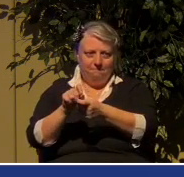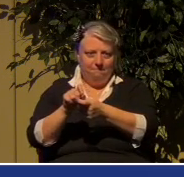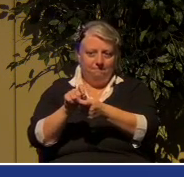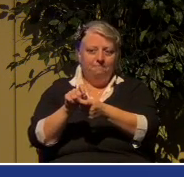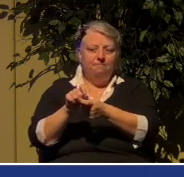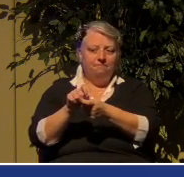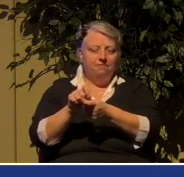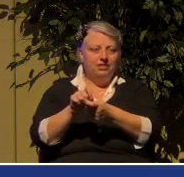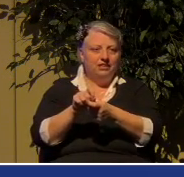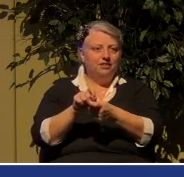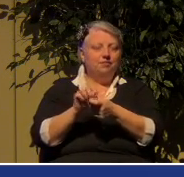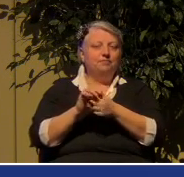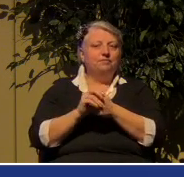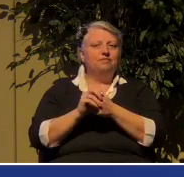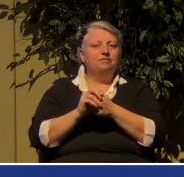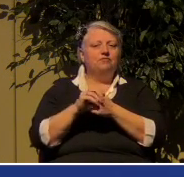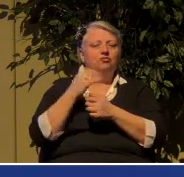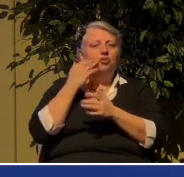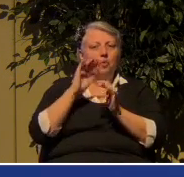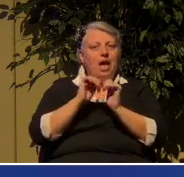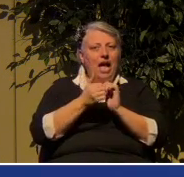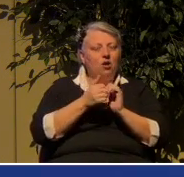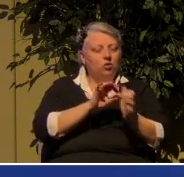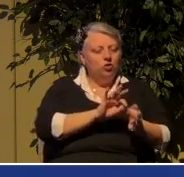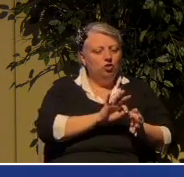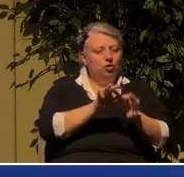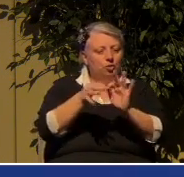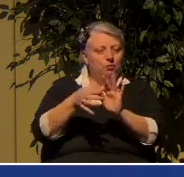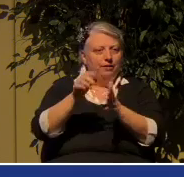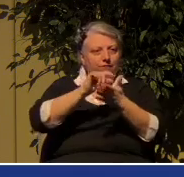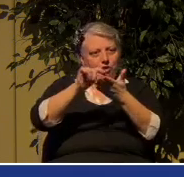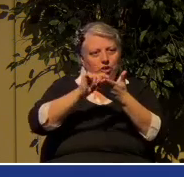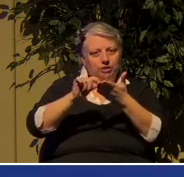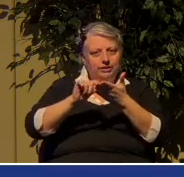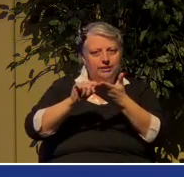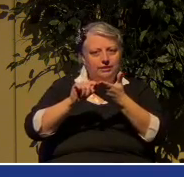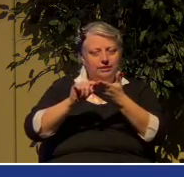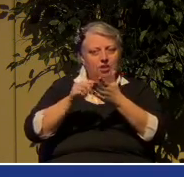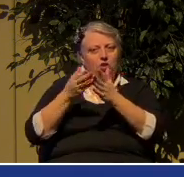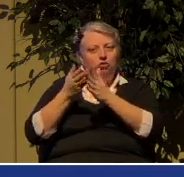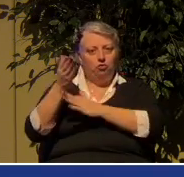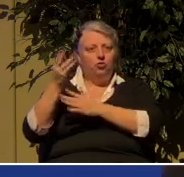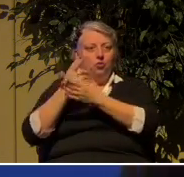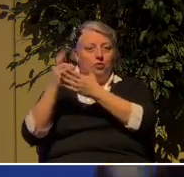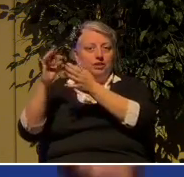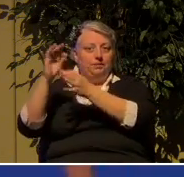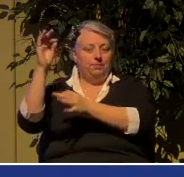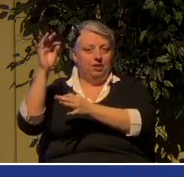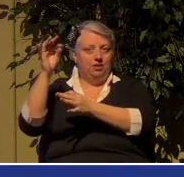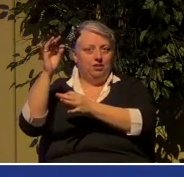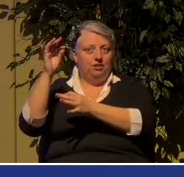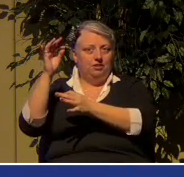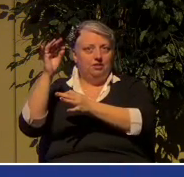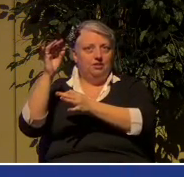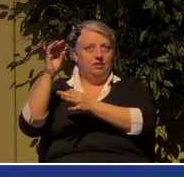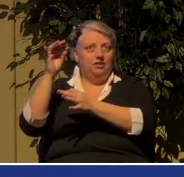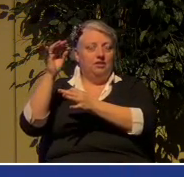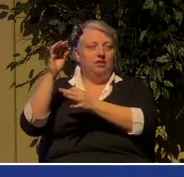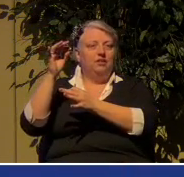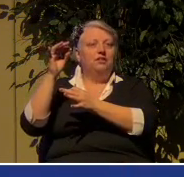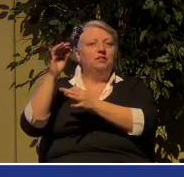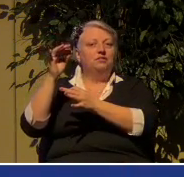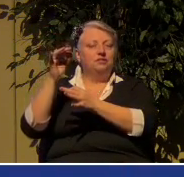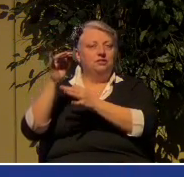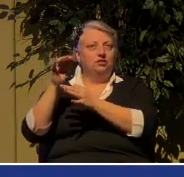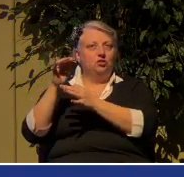how to interpret it led by the spirit, directed by the overall framework of the biblical